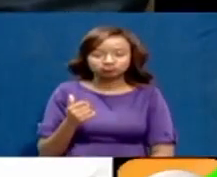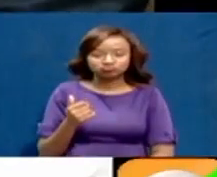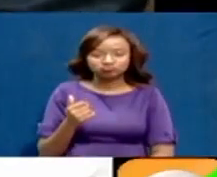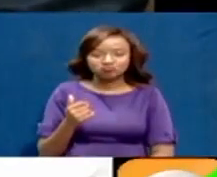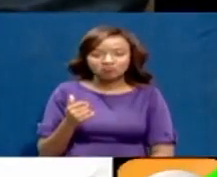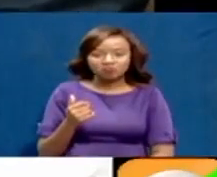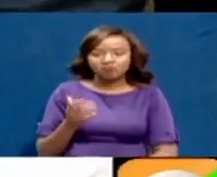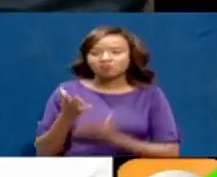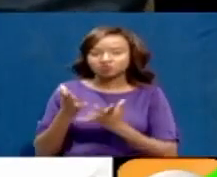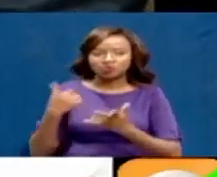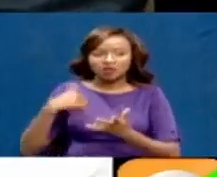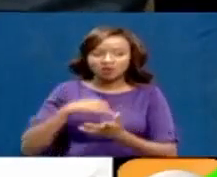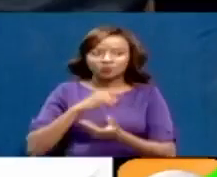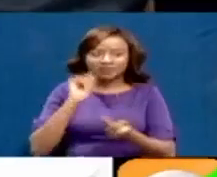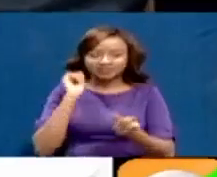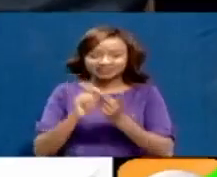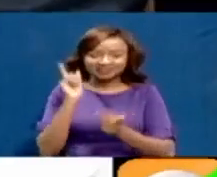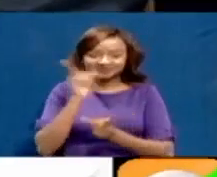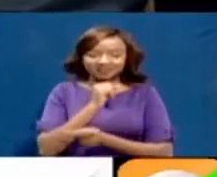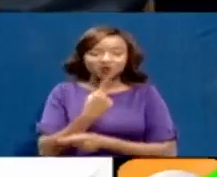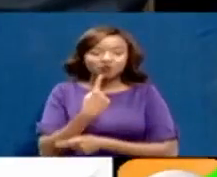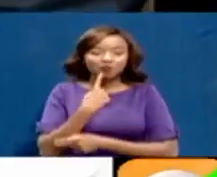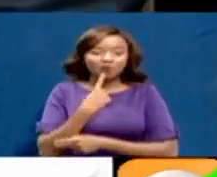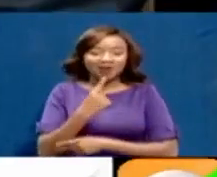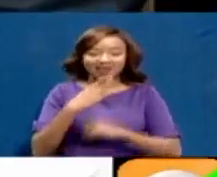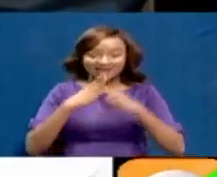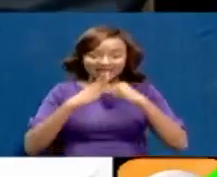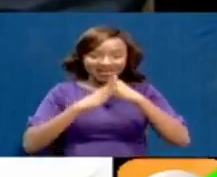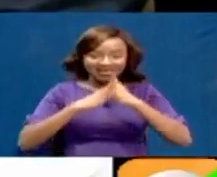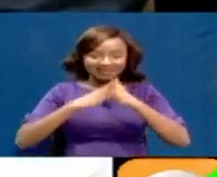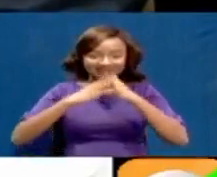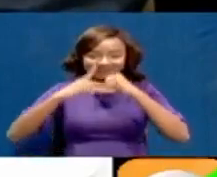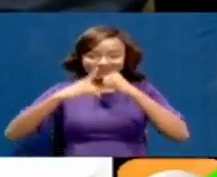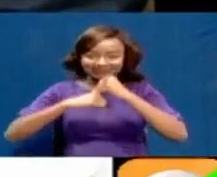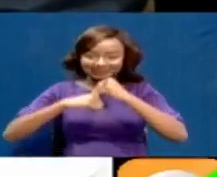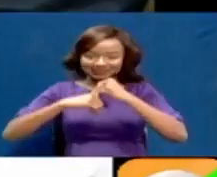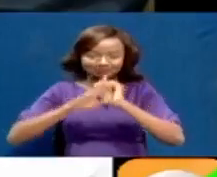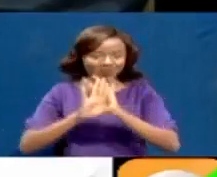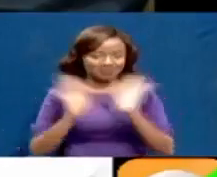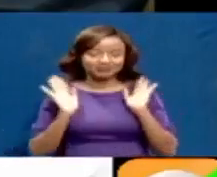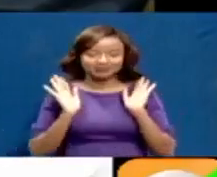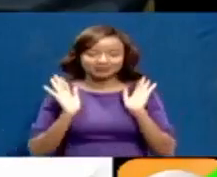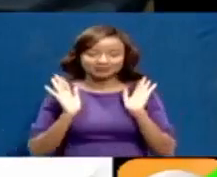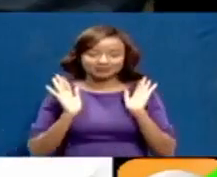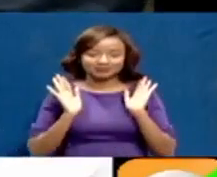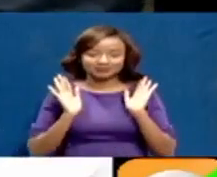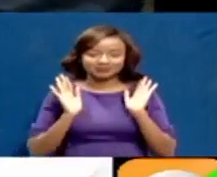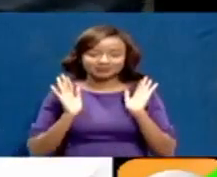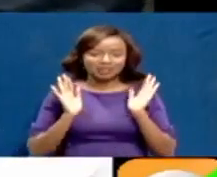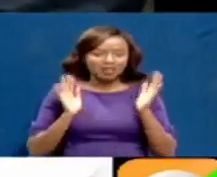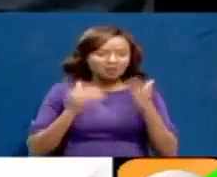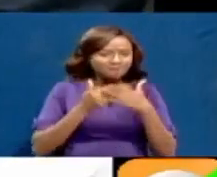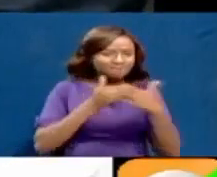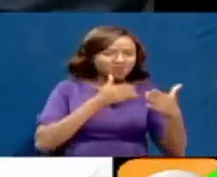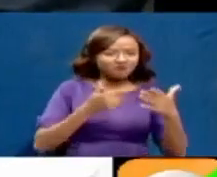have tested about 196 so far. We had a list of